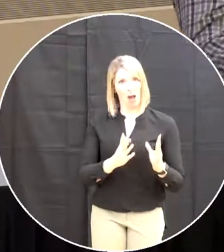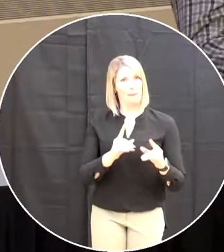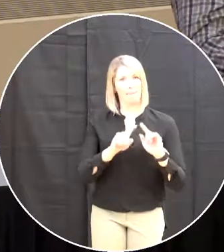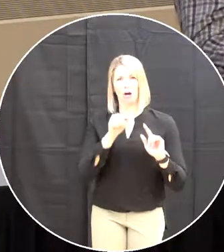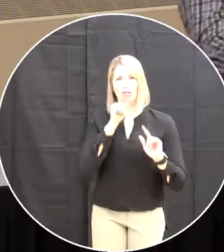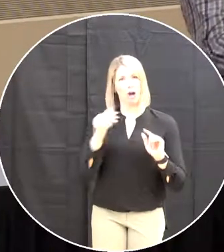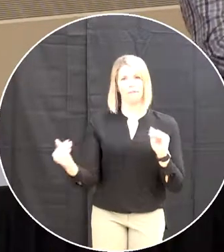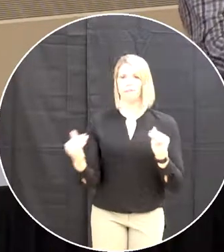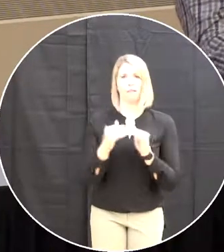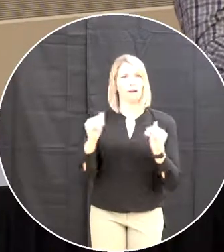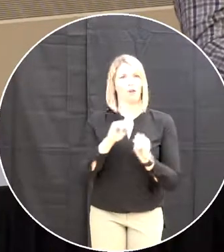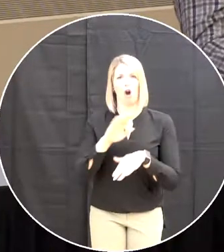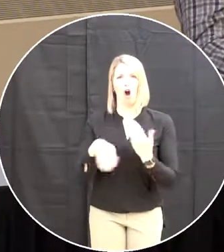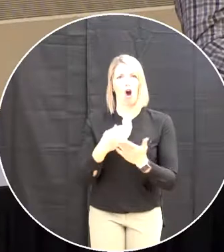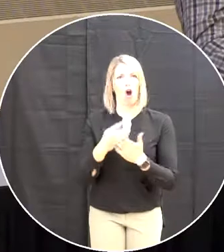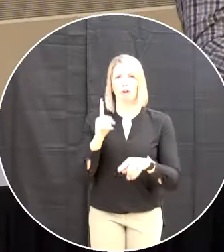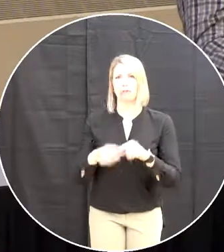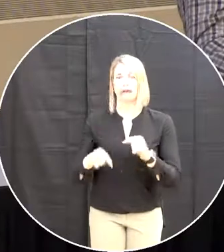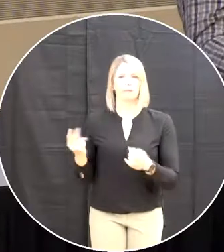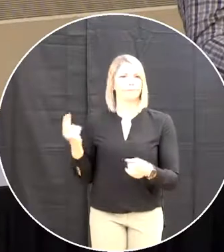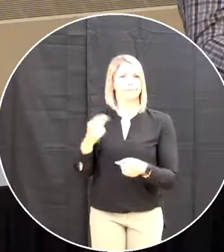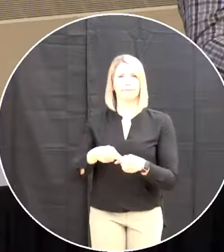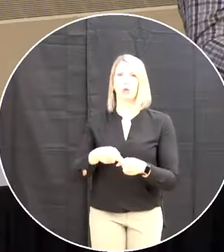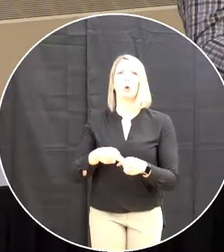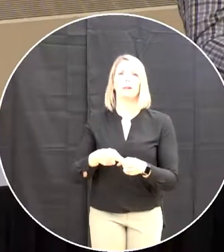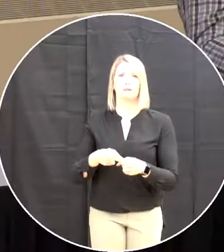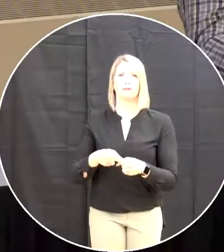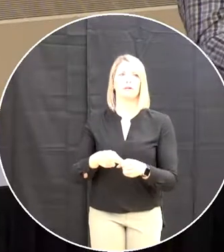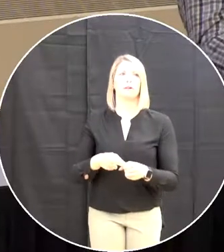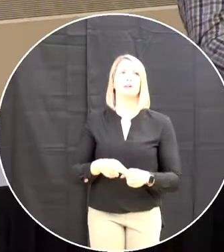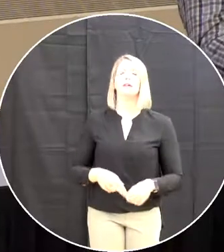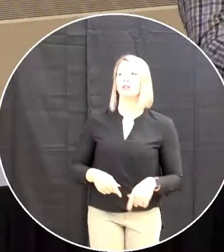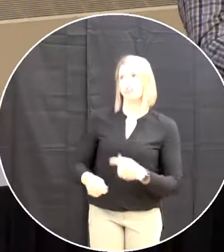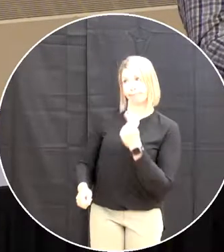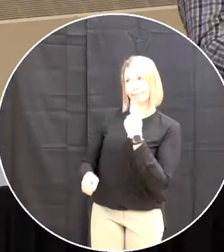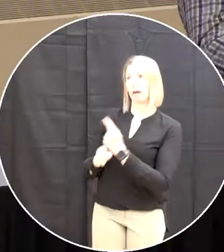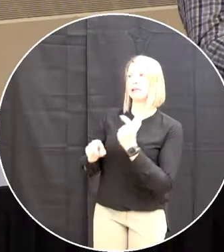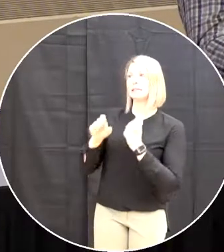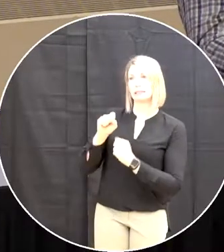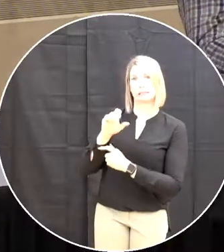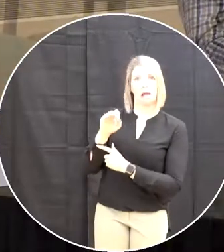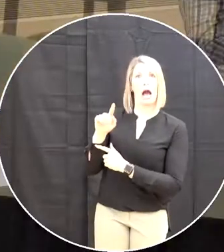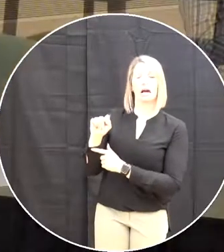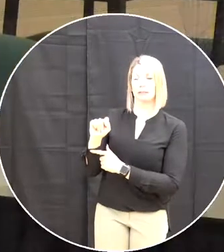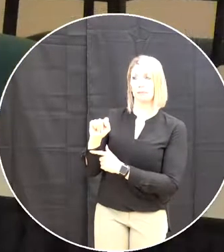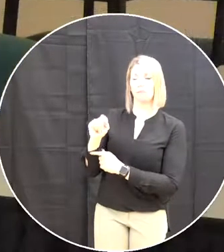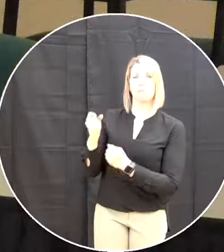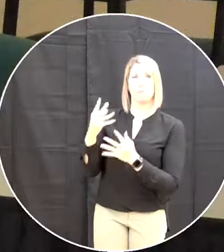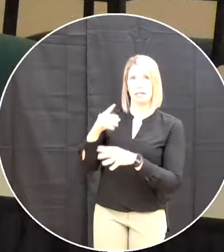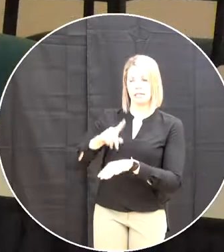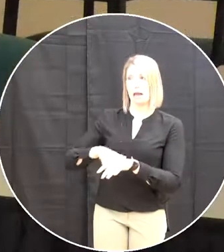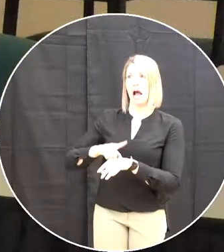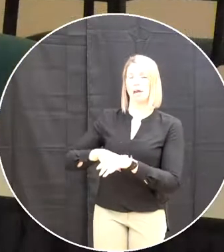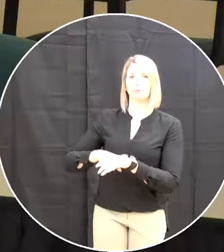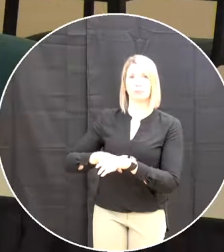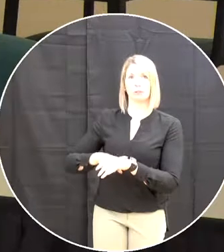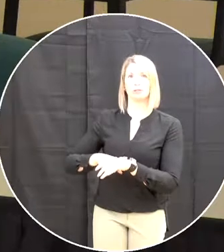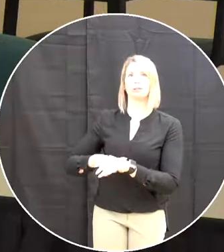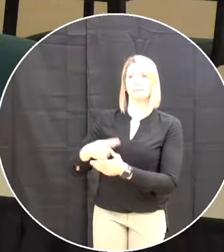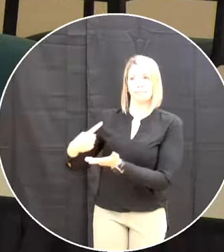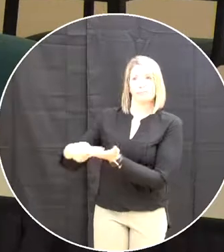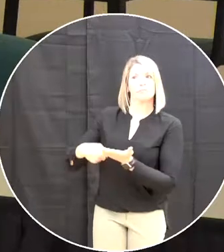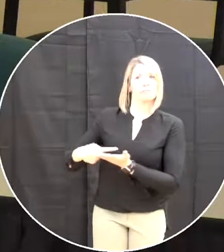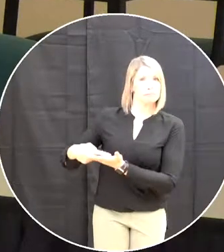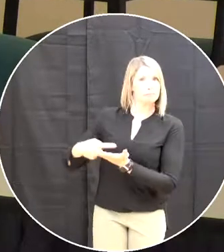thank you uh scott you're right you've spoken eloquently on this issue a number of times over the past